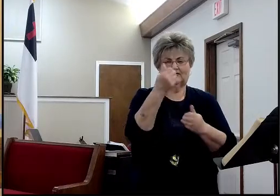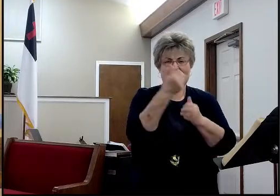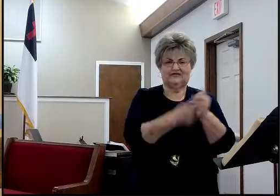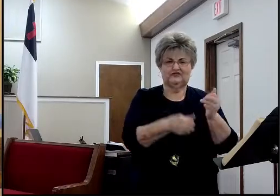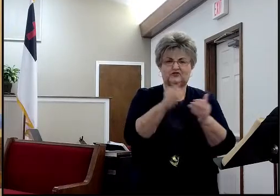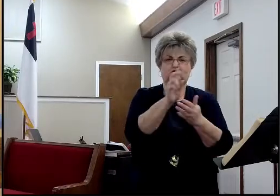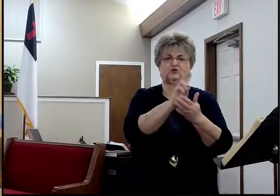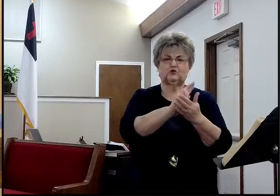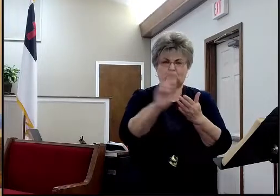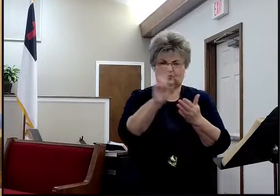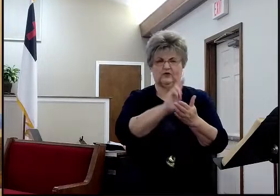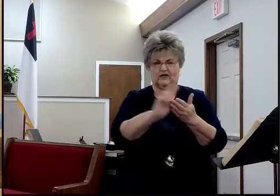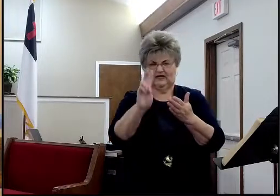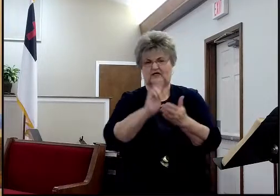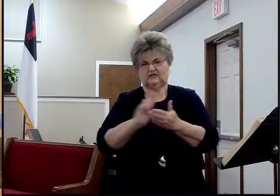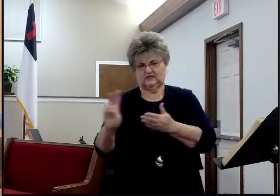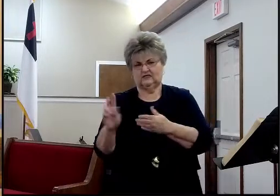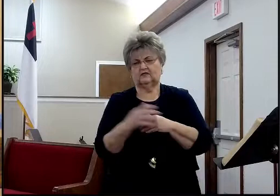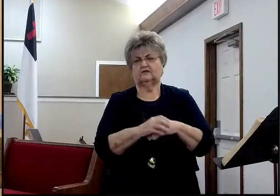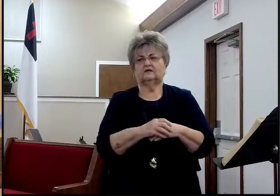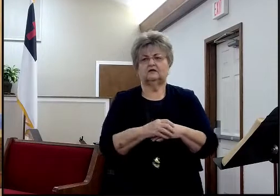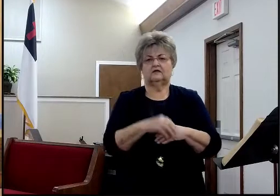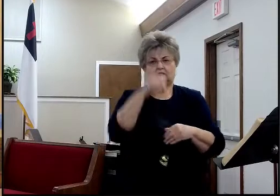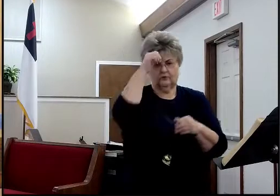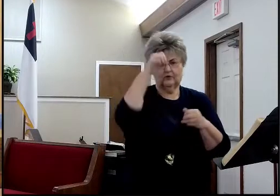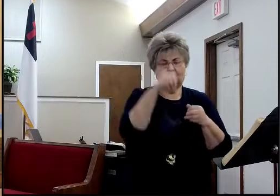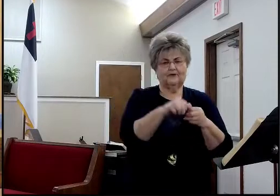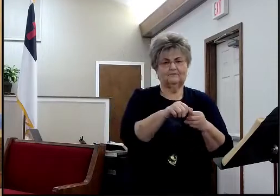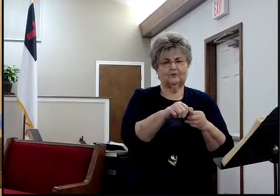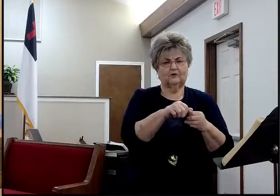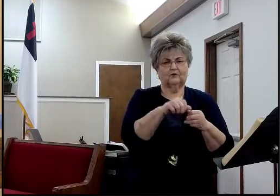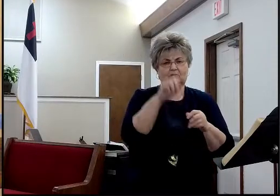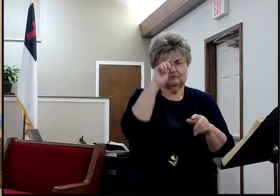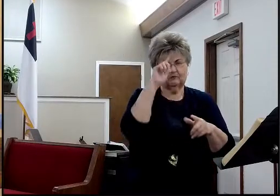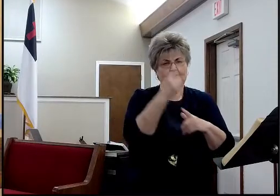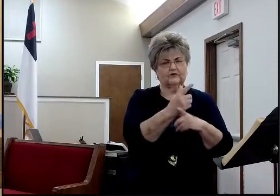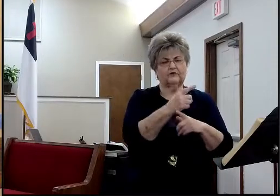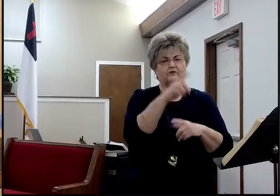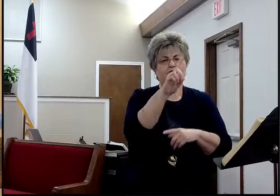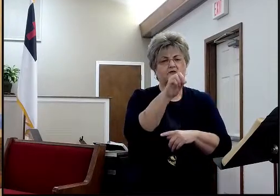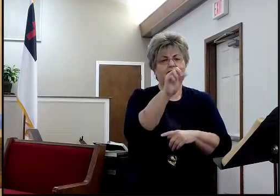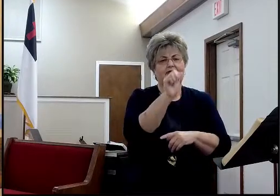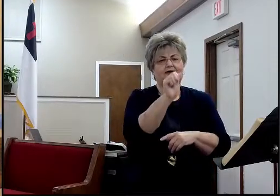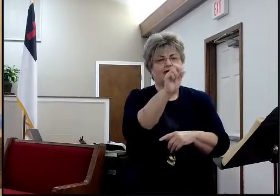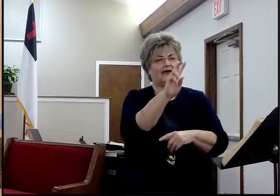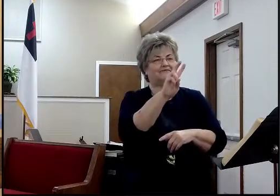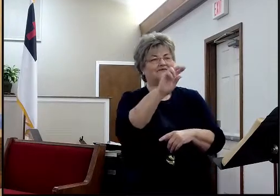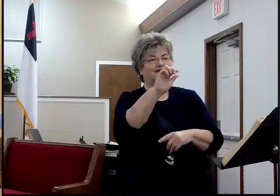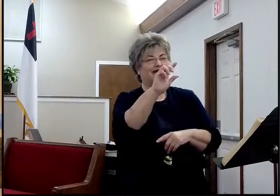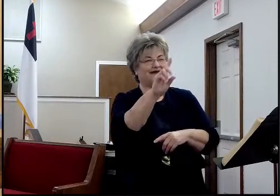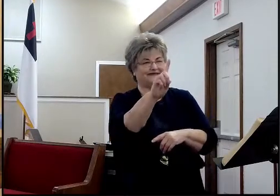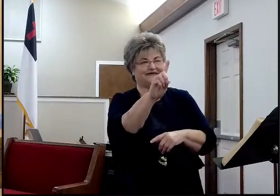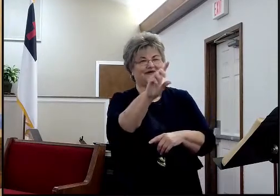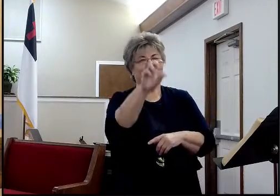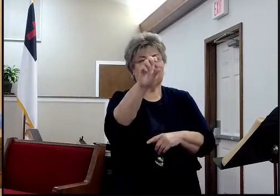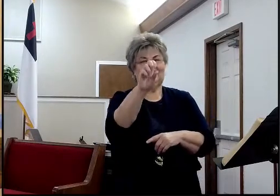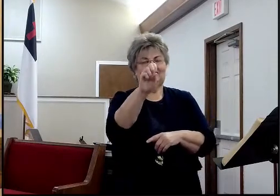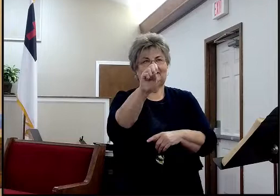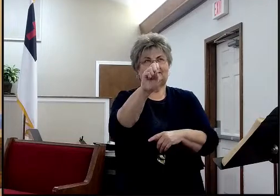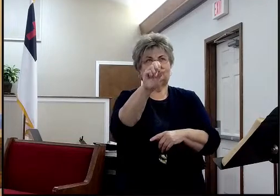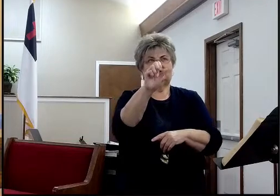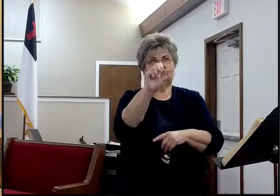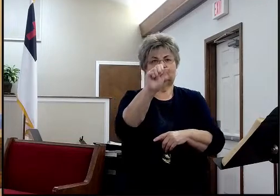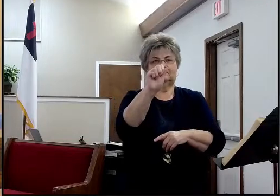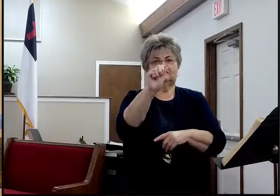So we're going to have something pretty special for you. How many of remember Brother David Selmerdorf? Brother David Selmerdorf? Brother he's been, man, our church changes so